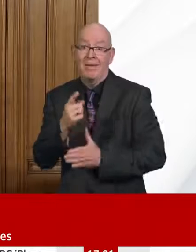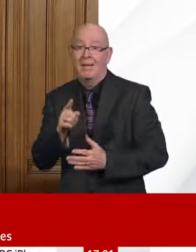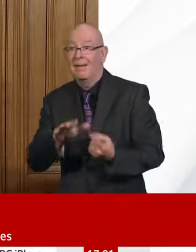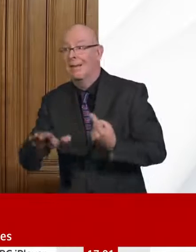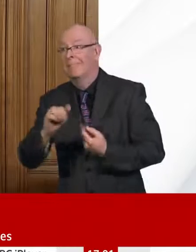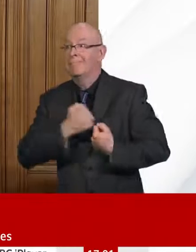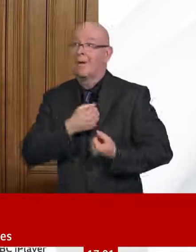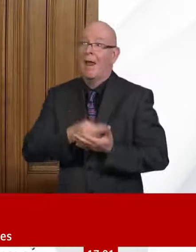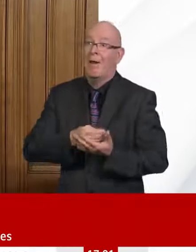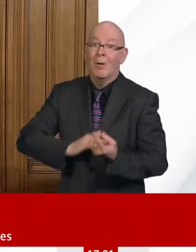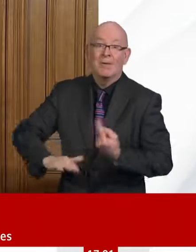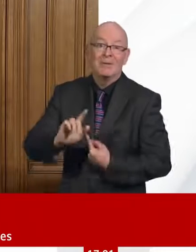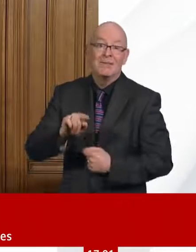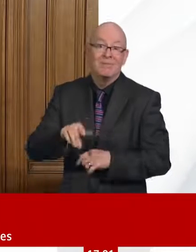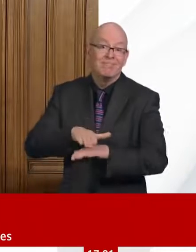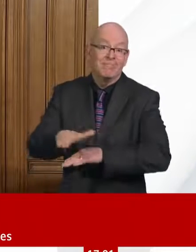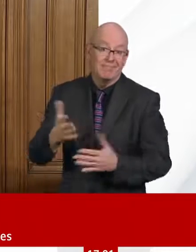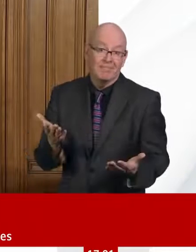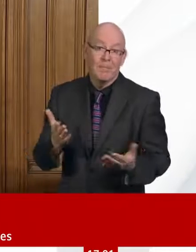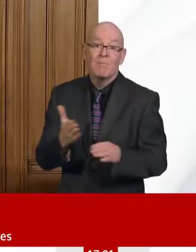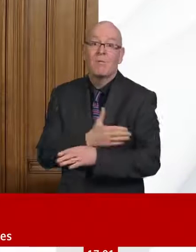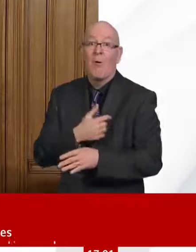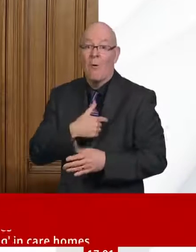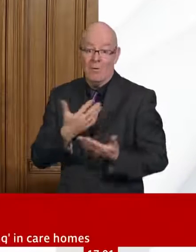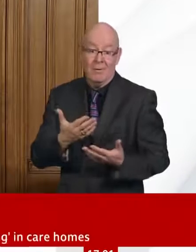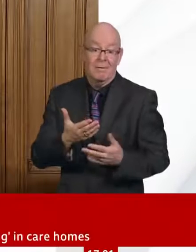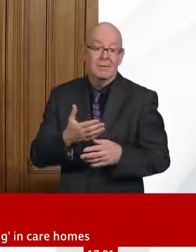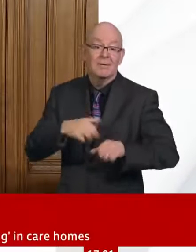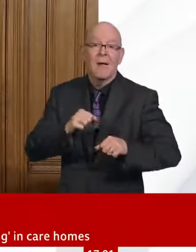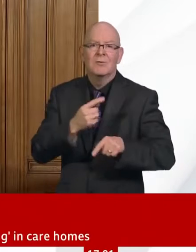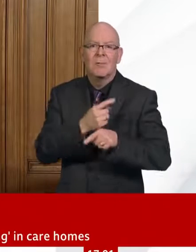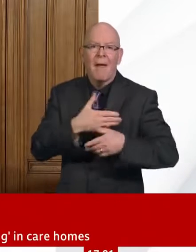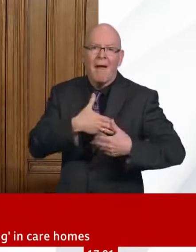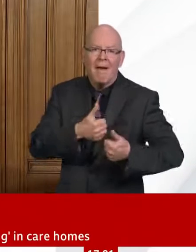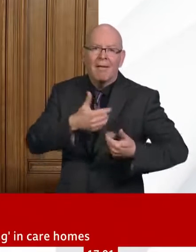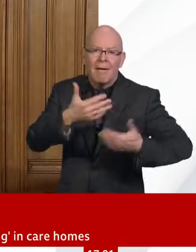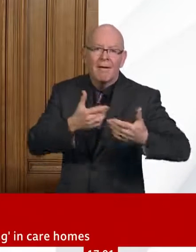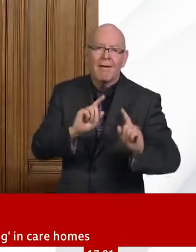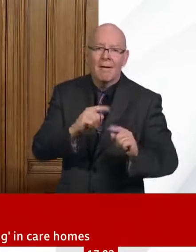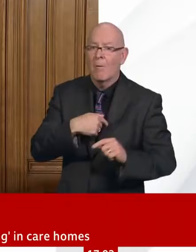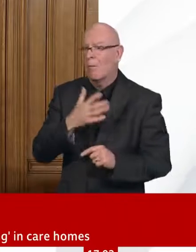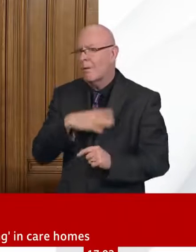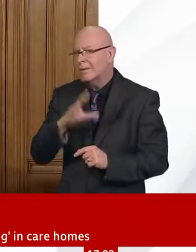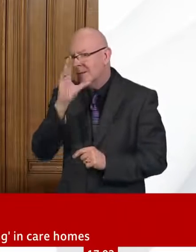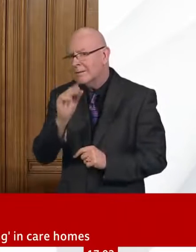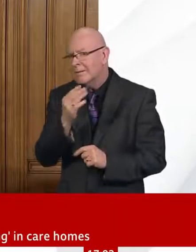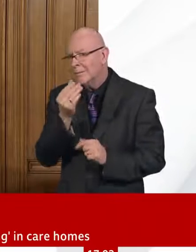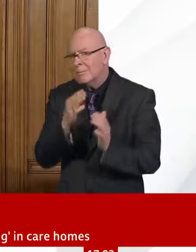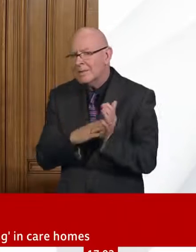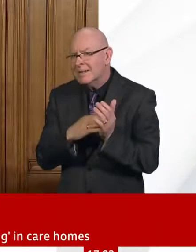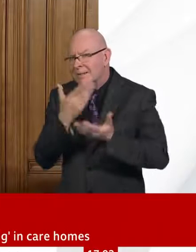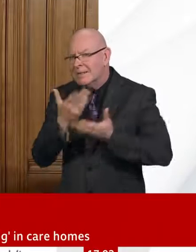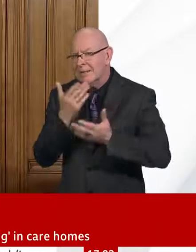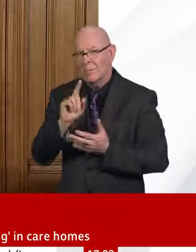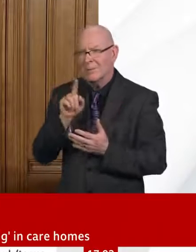There are three brief points I wanted to make. First, the OBR's figures suggest that the scale of what we are